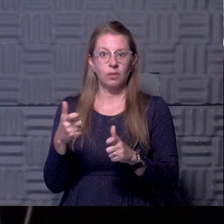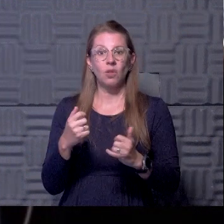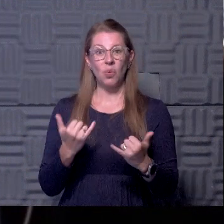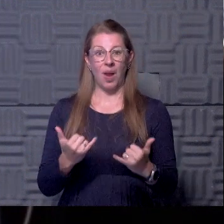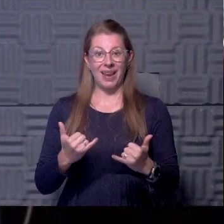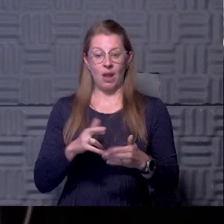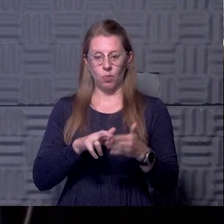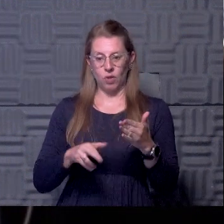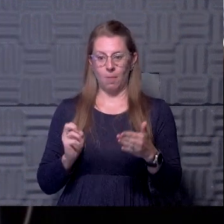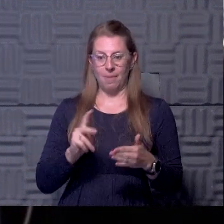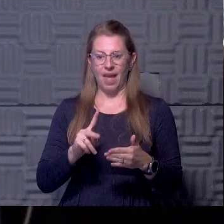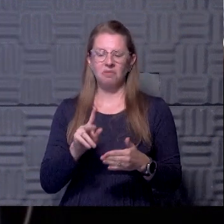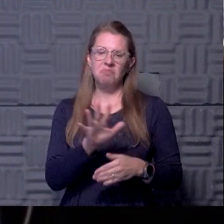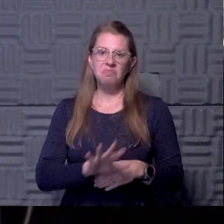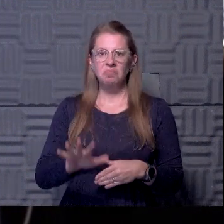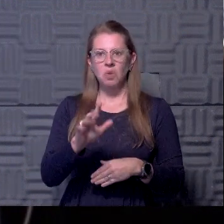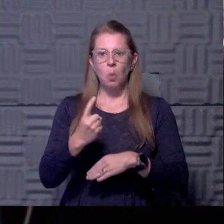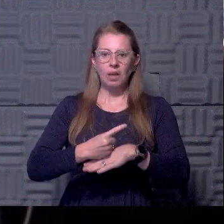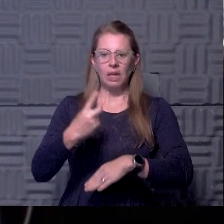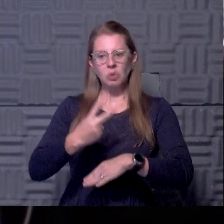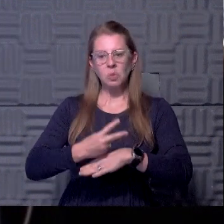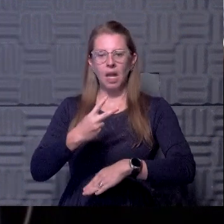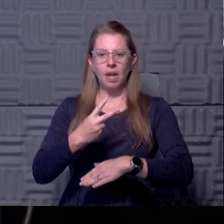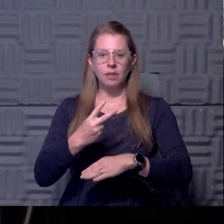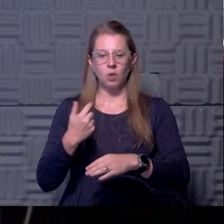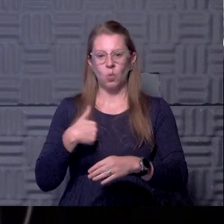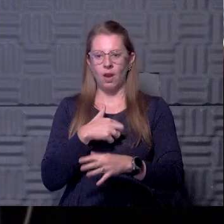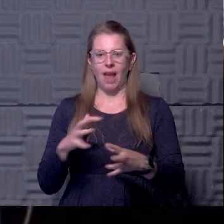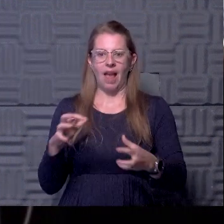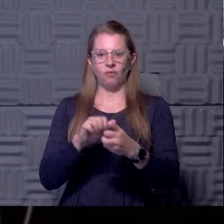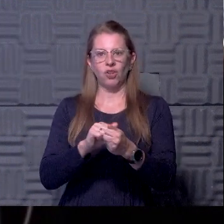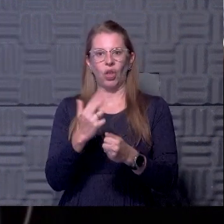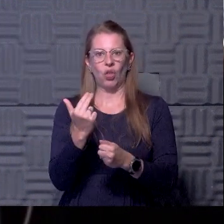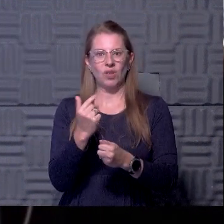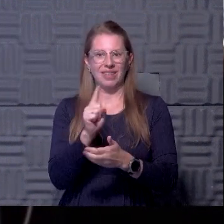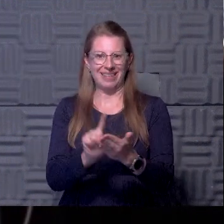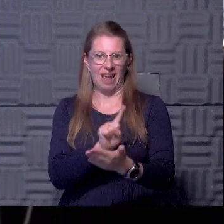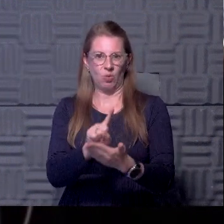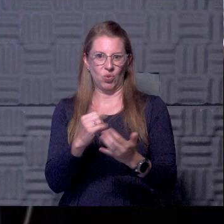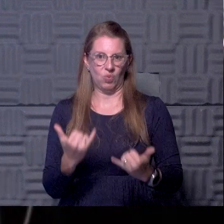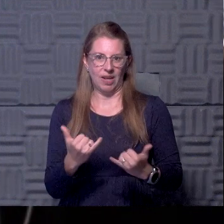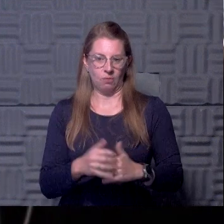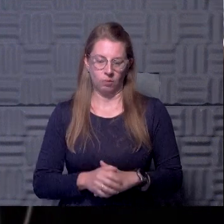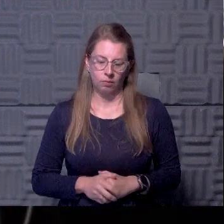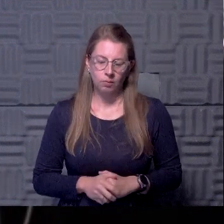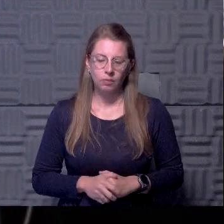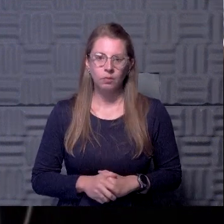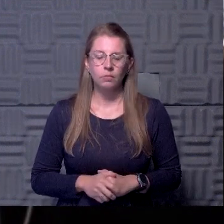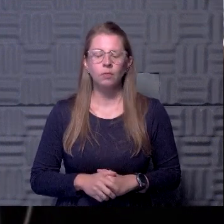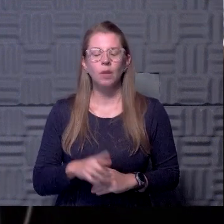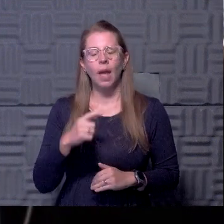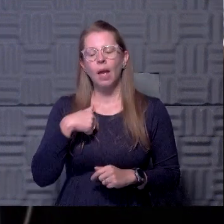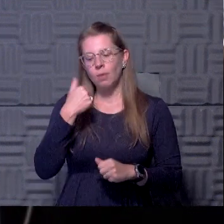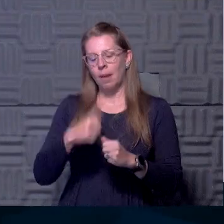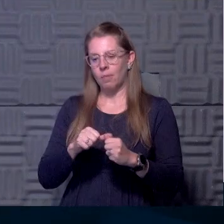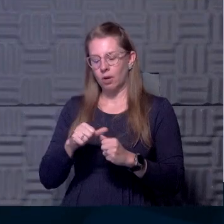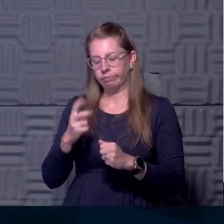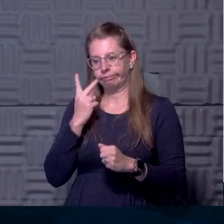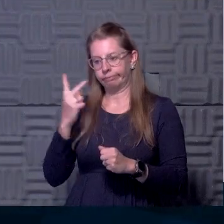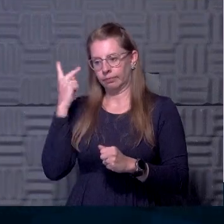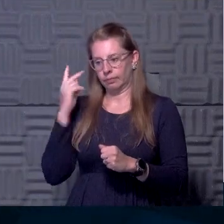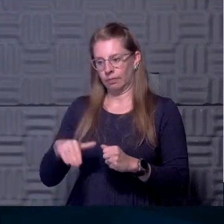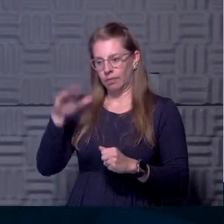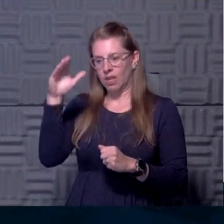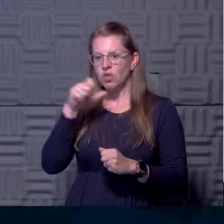you know, 24 to 48 hours. We're averaging 13 hours right now. So I just remember growing up, my parents always said,